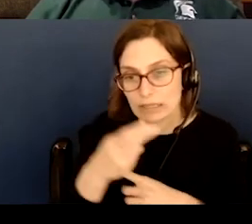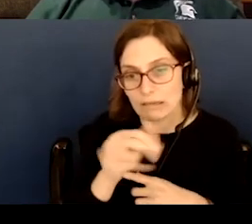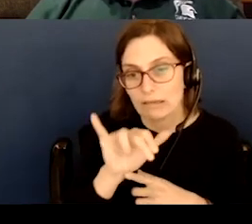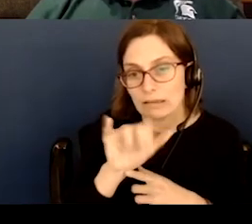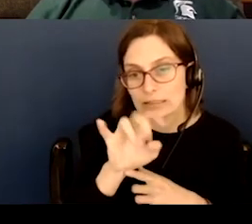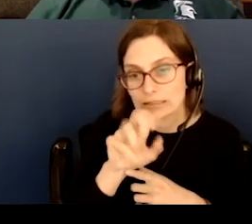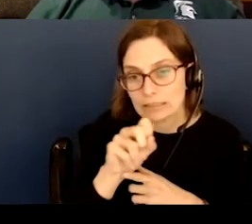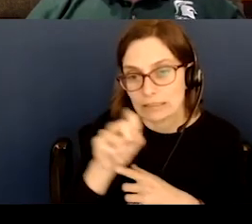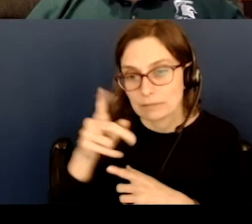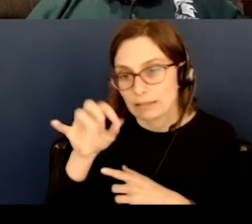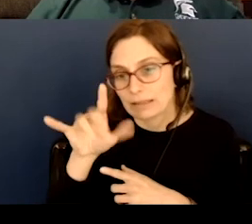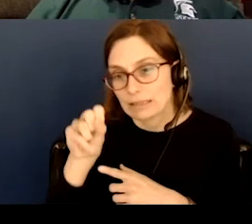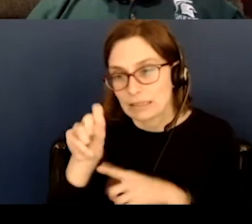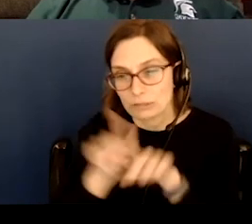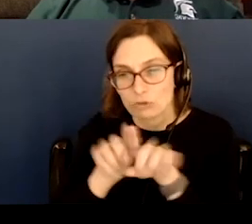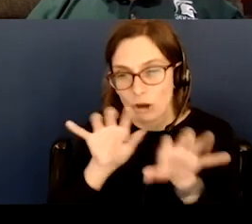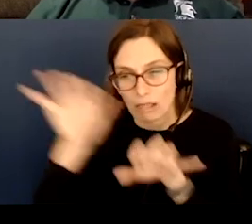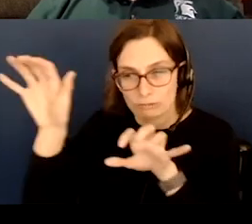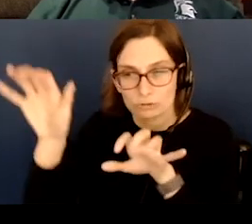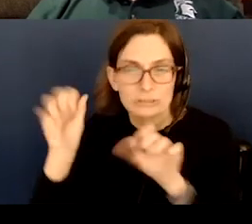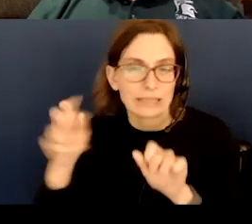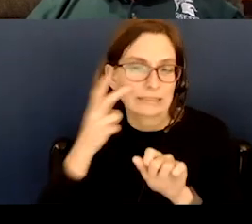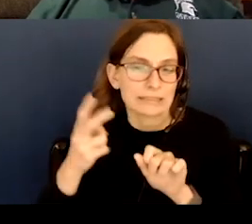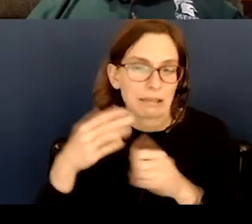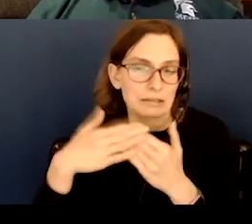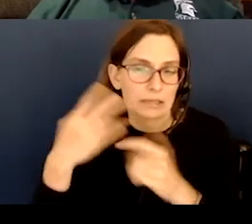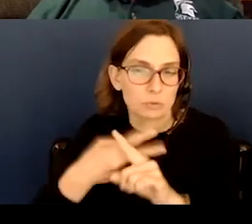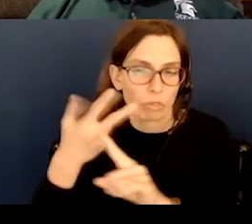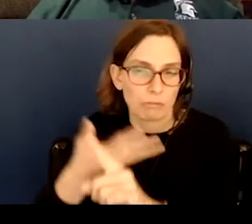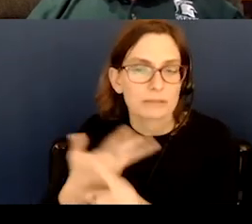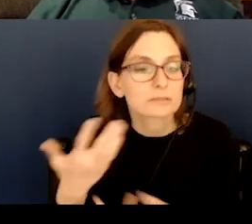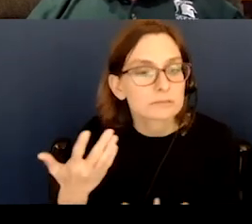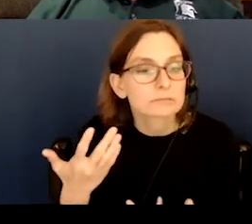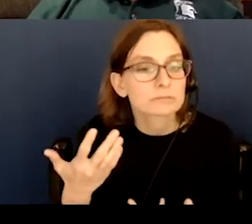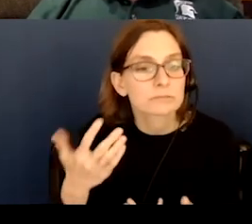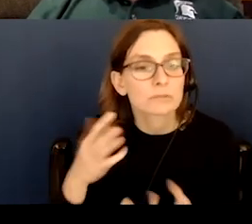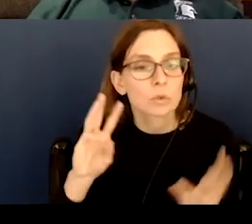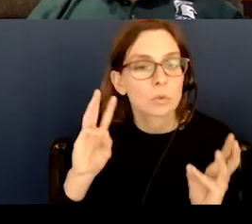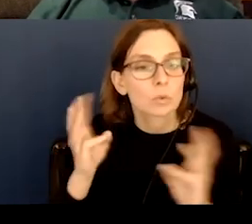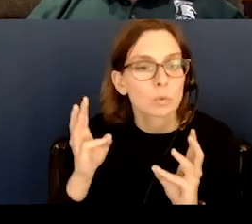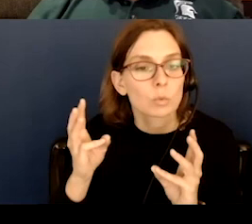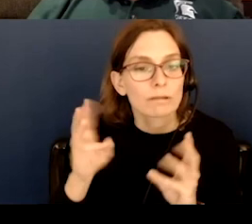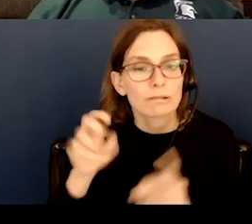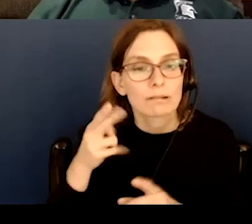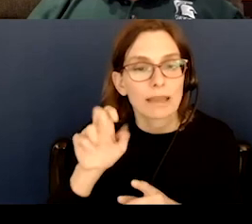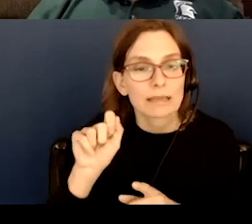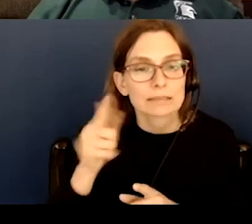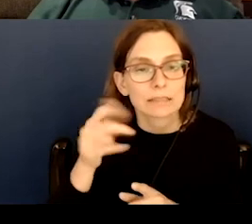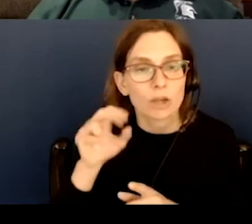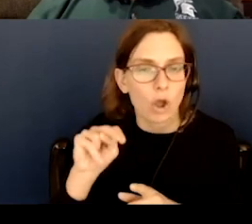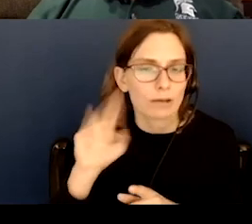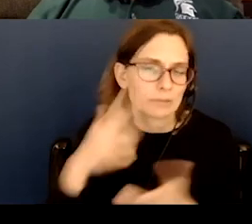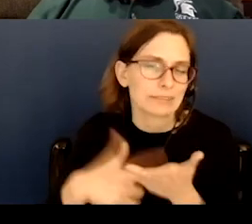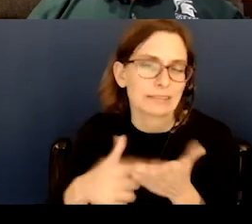clusters. These you should be able to see for the next few months. And the winter hexagon, which I'm going to talk about a little bit more next